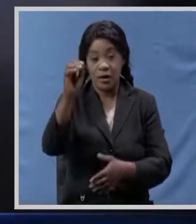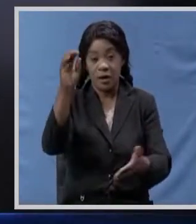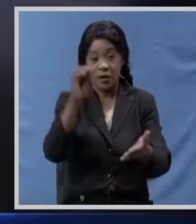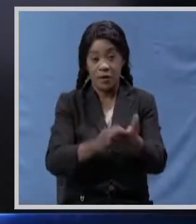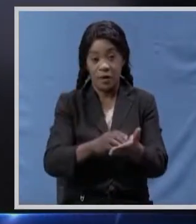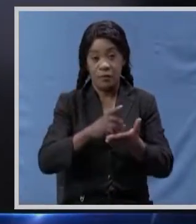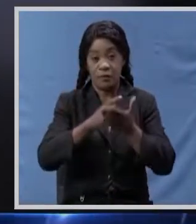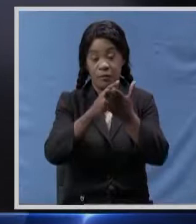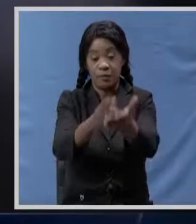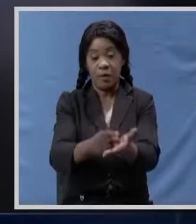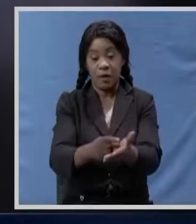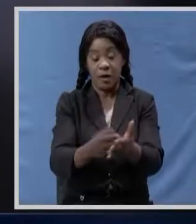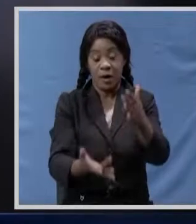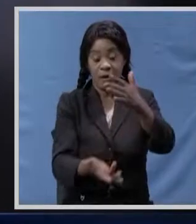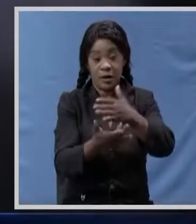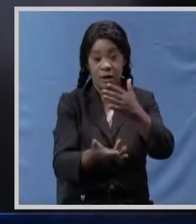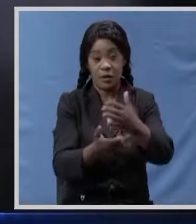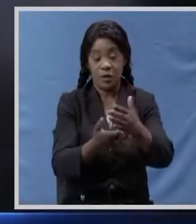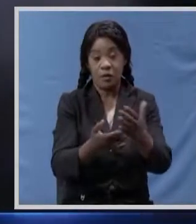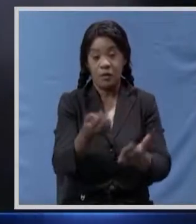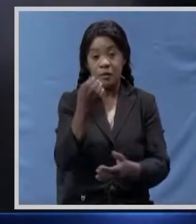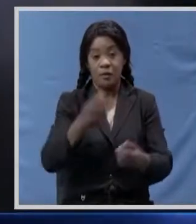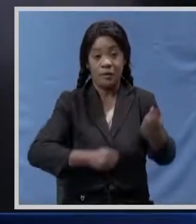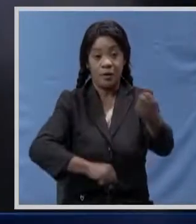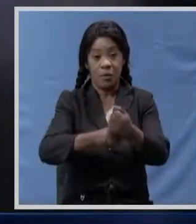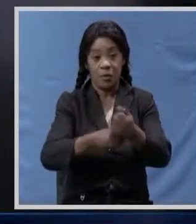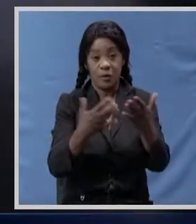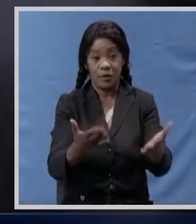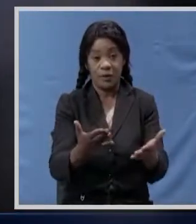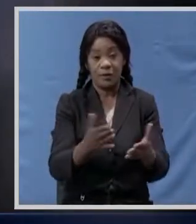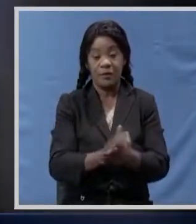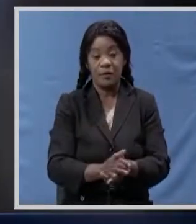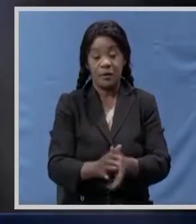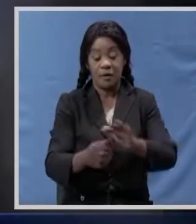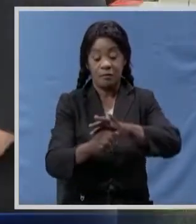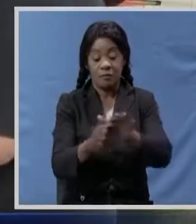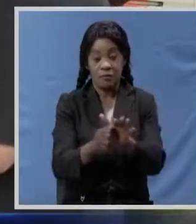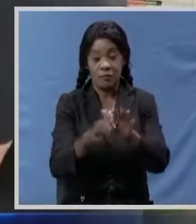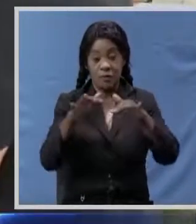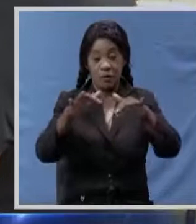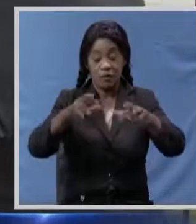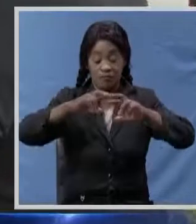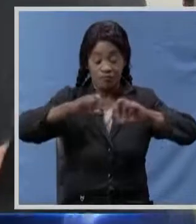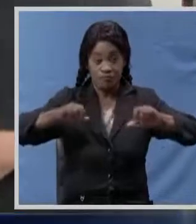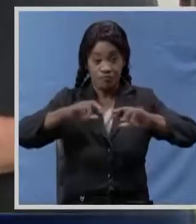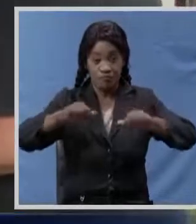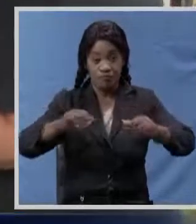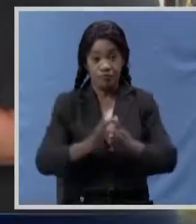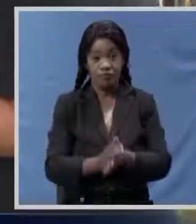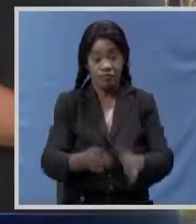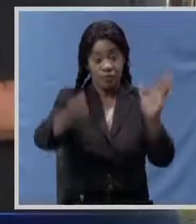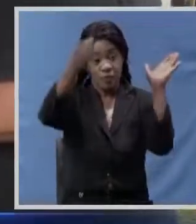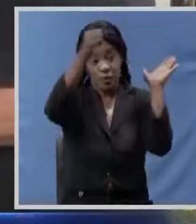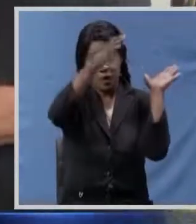and technical support through the development of a national technical COVID-19 research plan others were solar ed